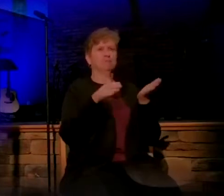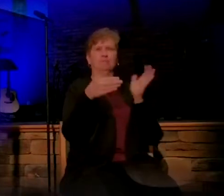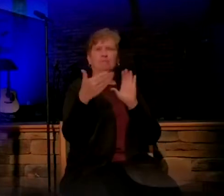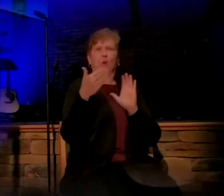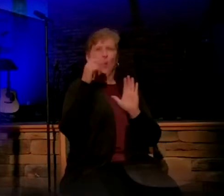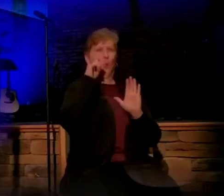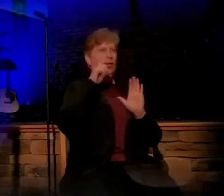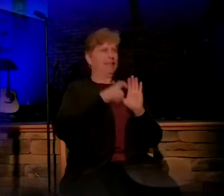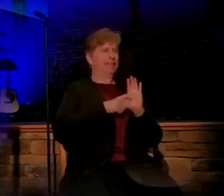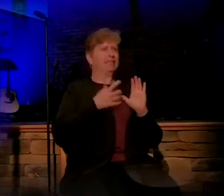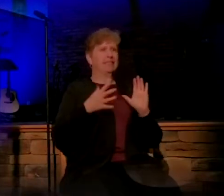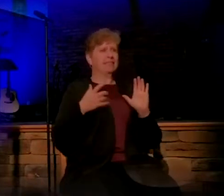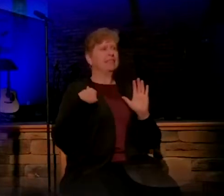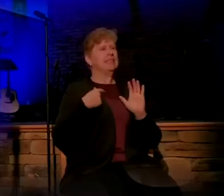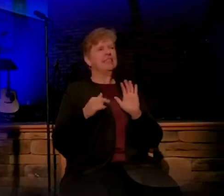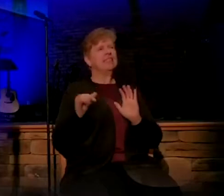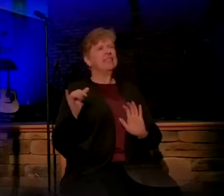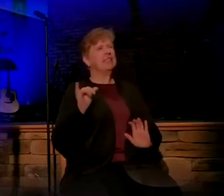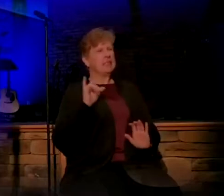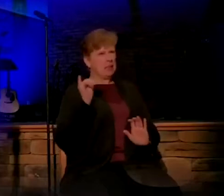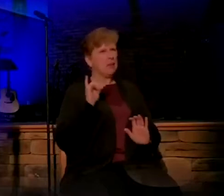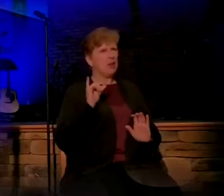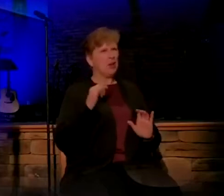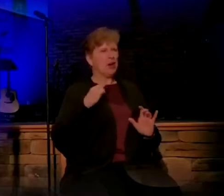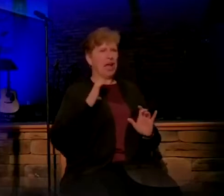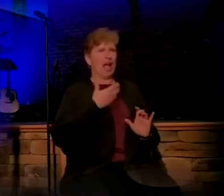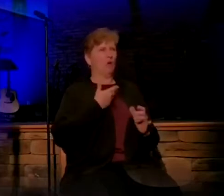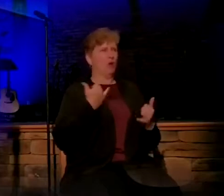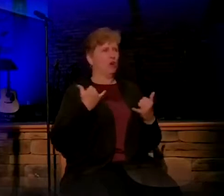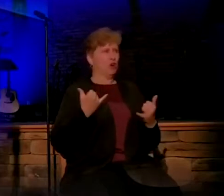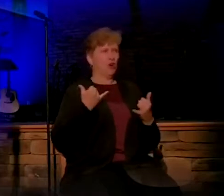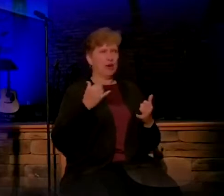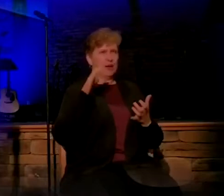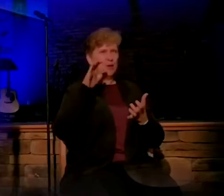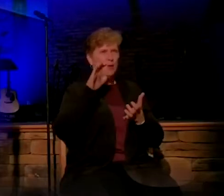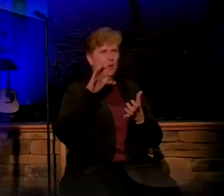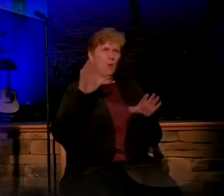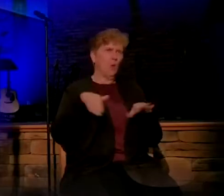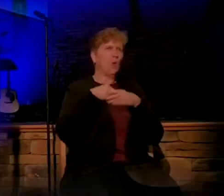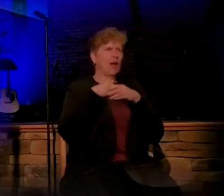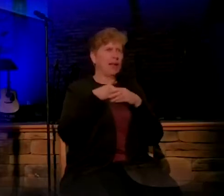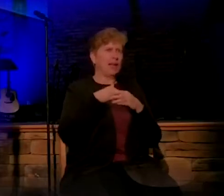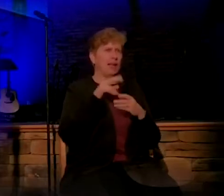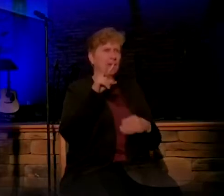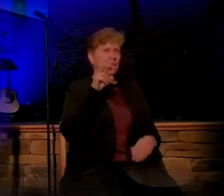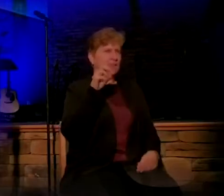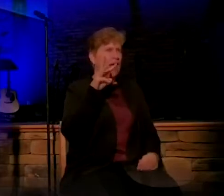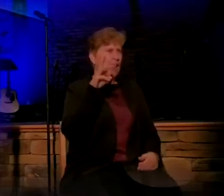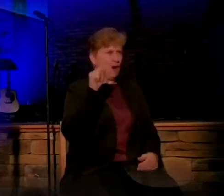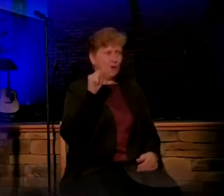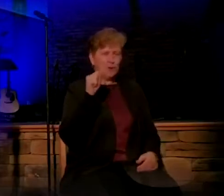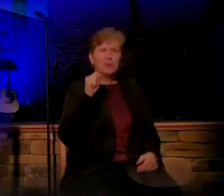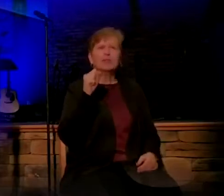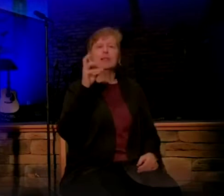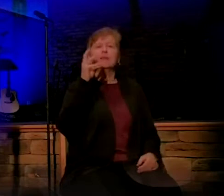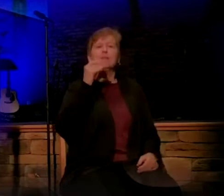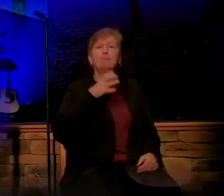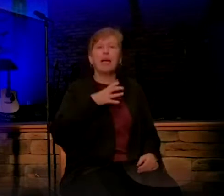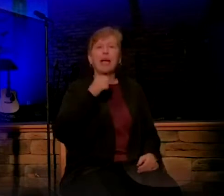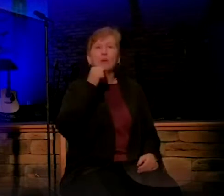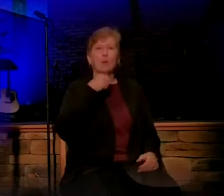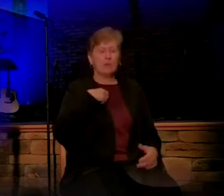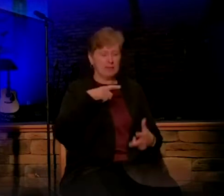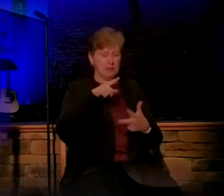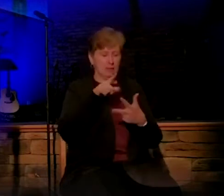similar to our modern day marriage vows. And folks, at this point, the man and the woman, step